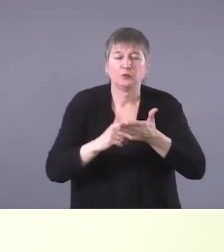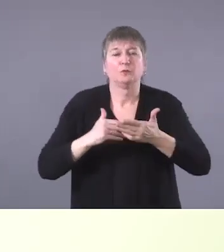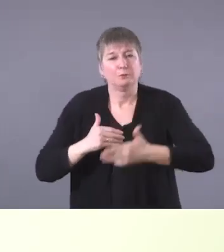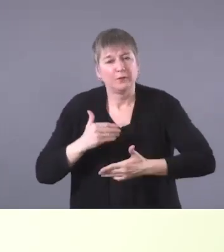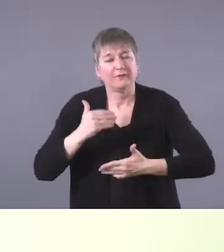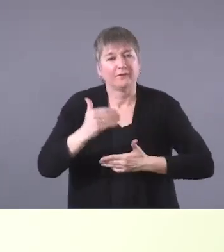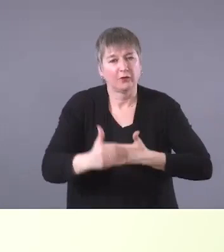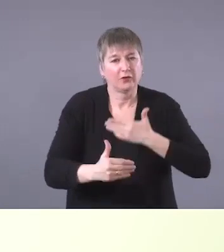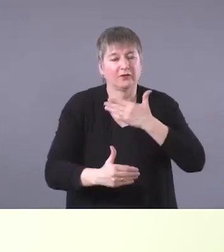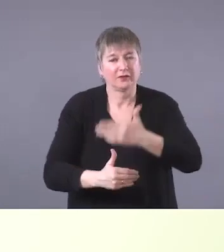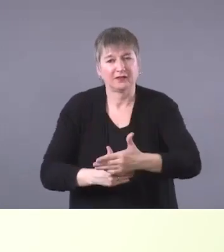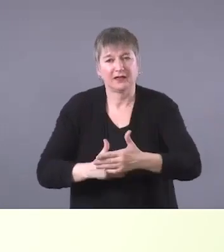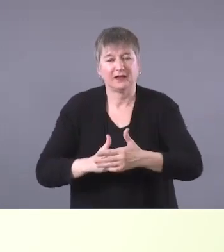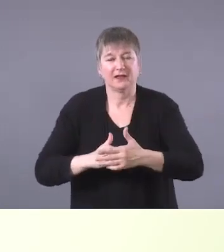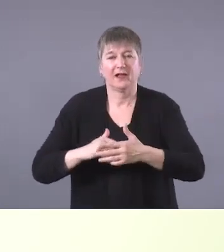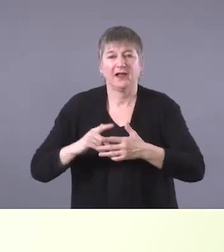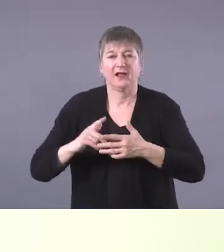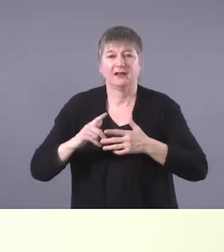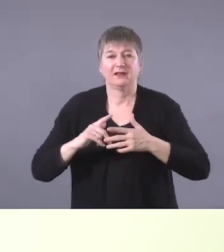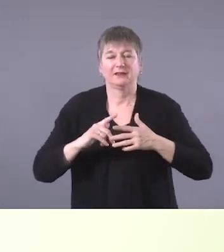out of this. Uh,